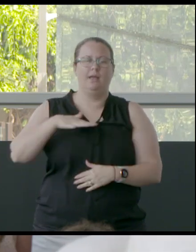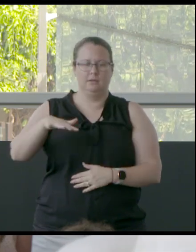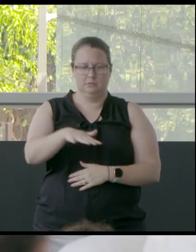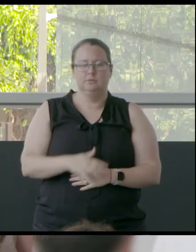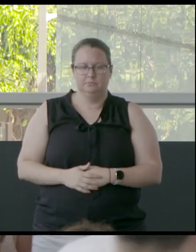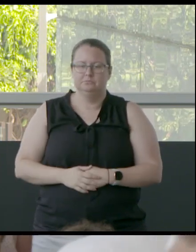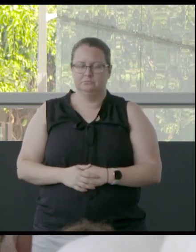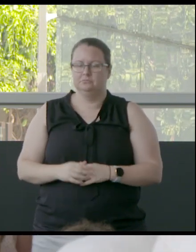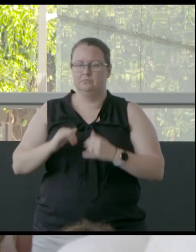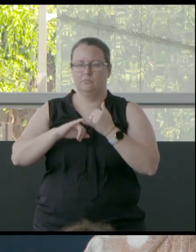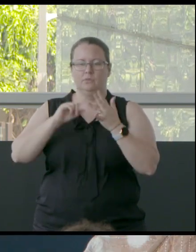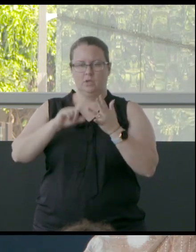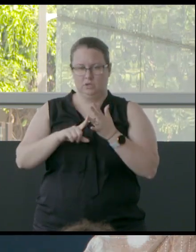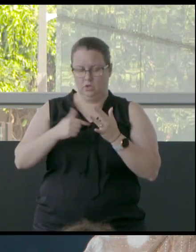country.